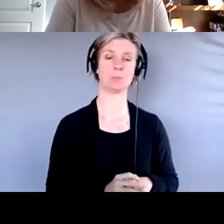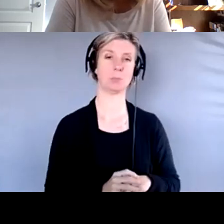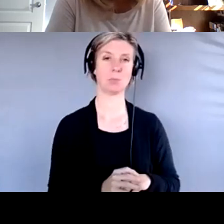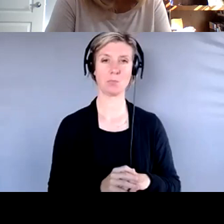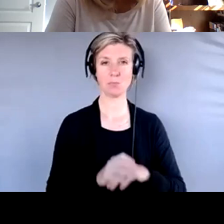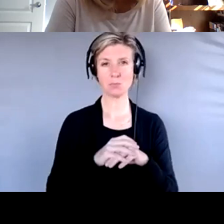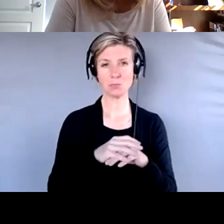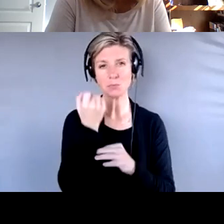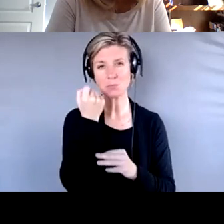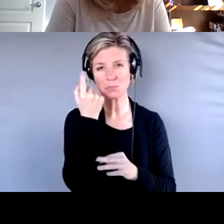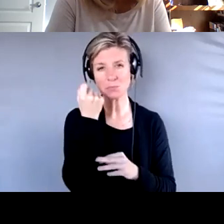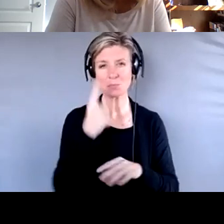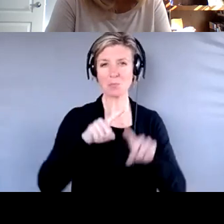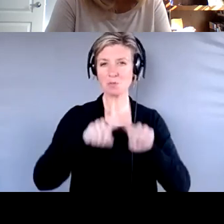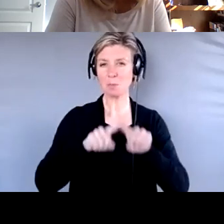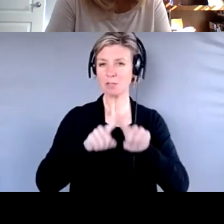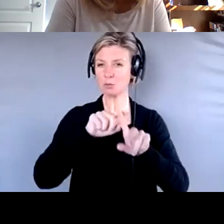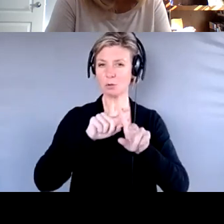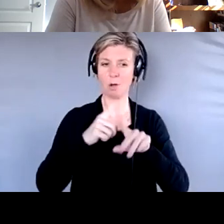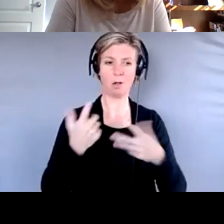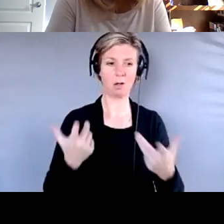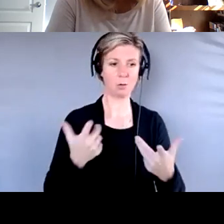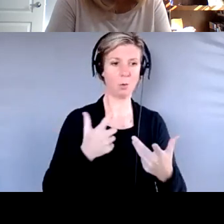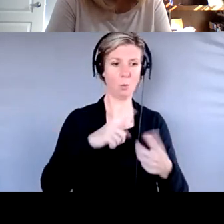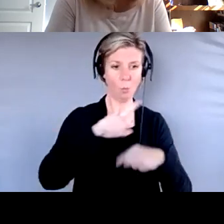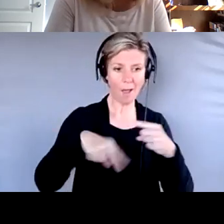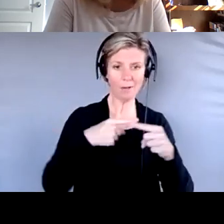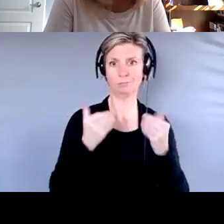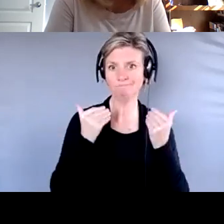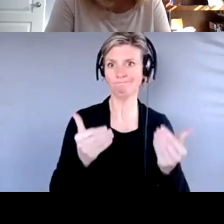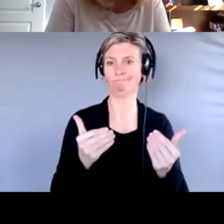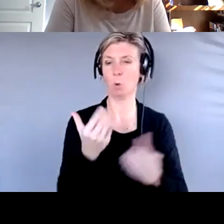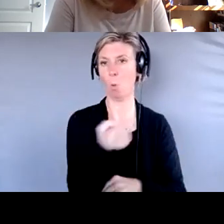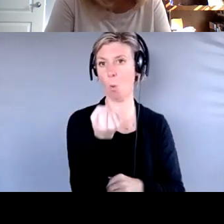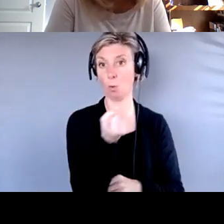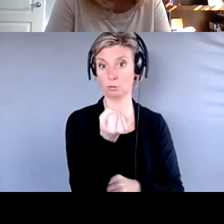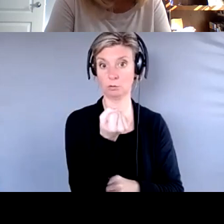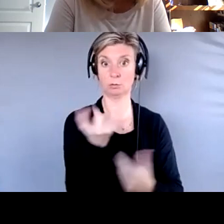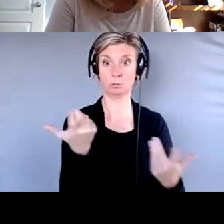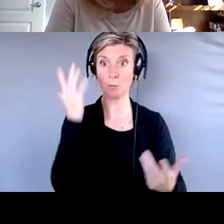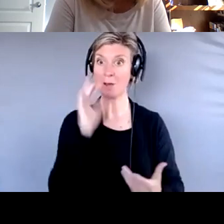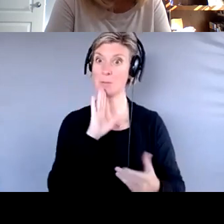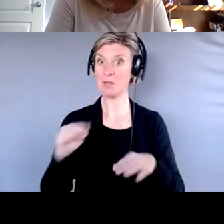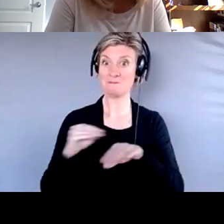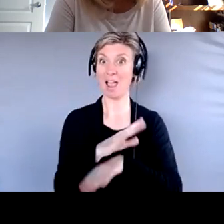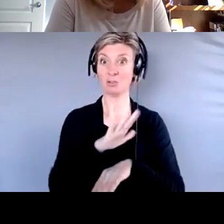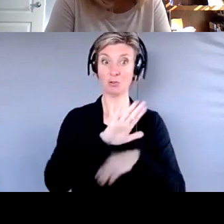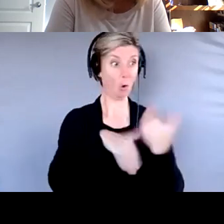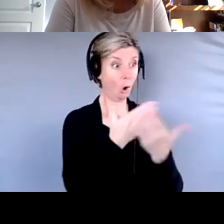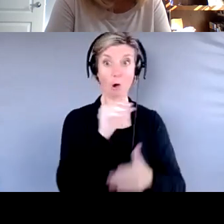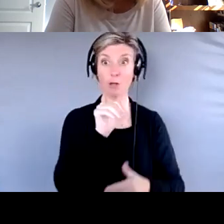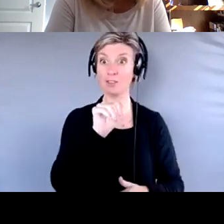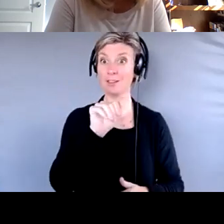you know, a hole should be placed on, on, it affects the, all the assets of the account. You know, if for example, the,